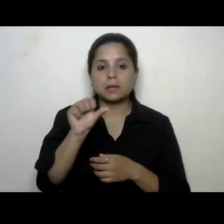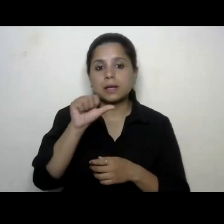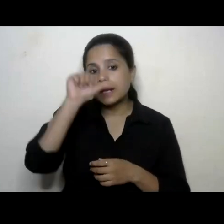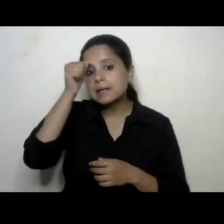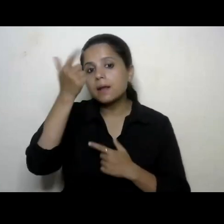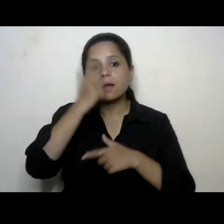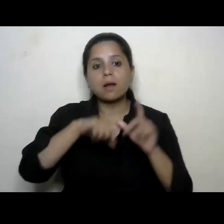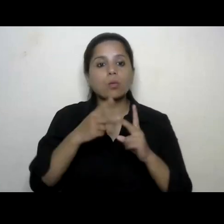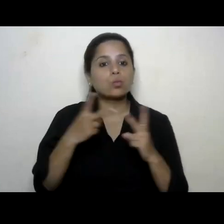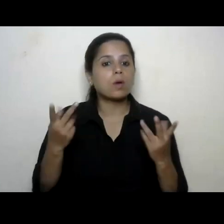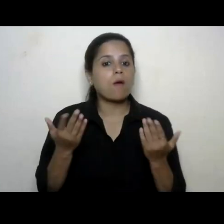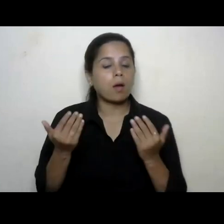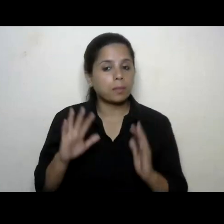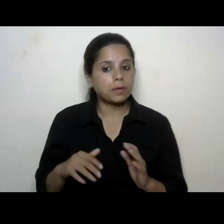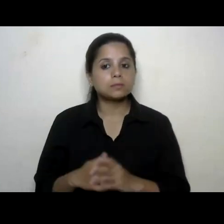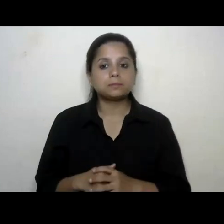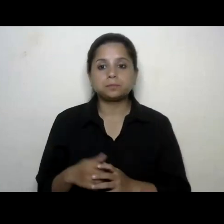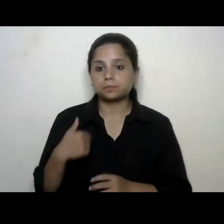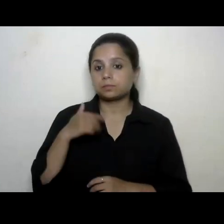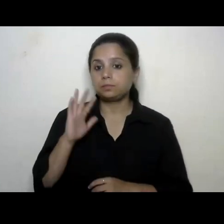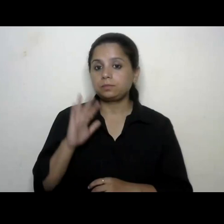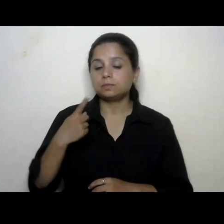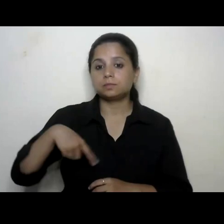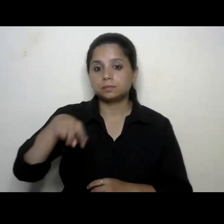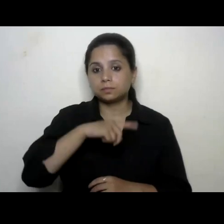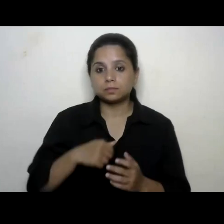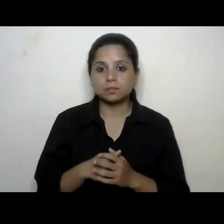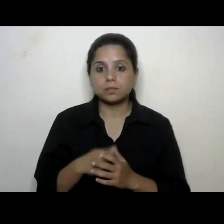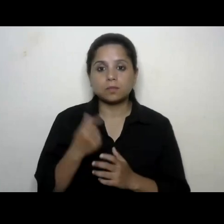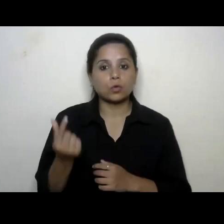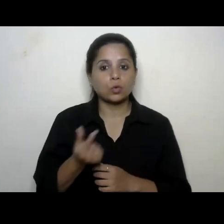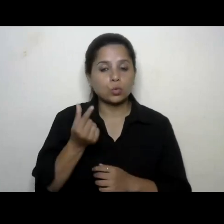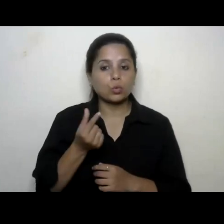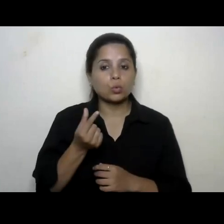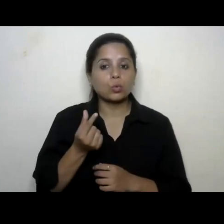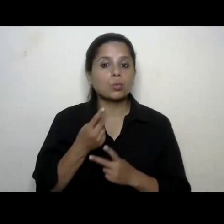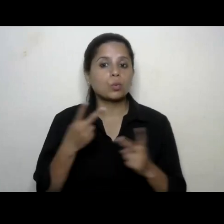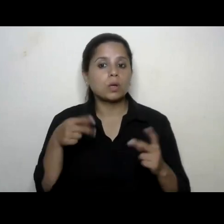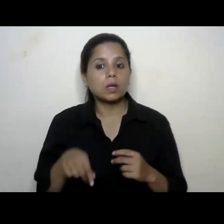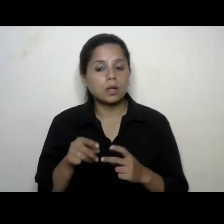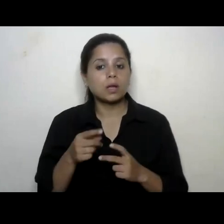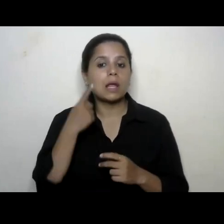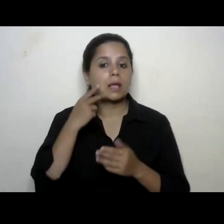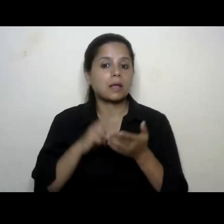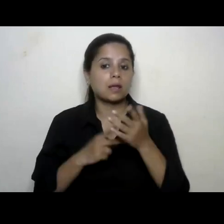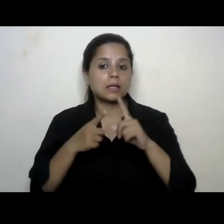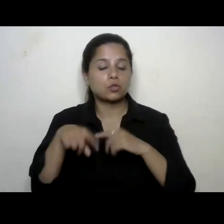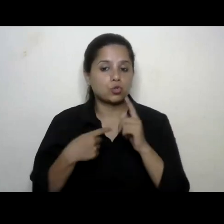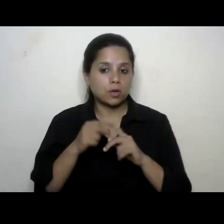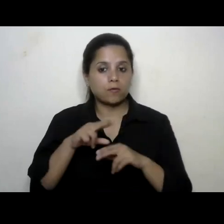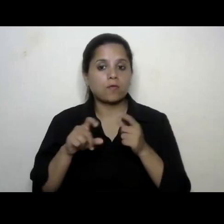and we have user interfaces and 11 languages